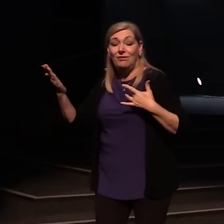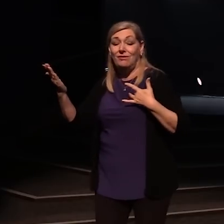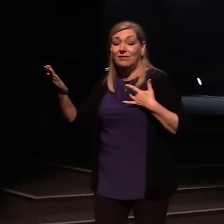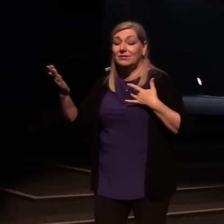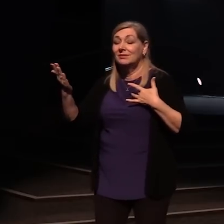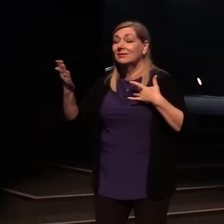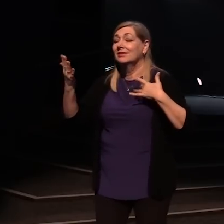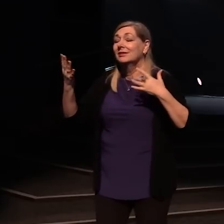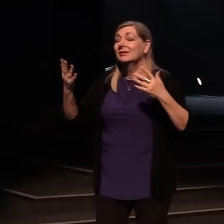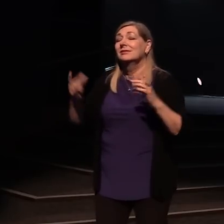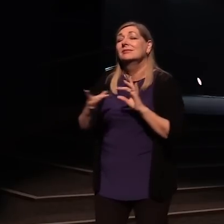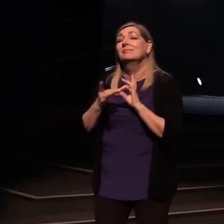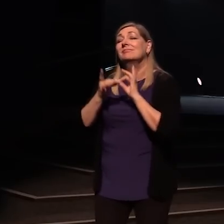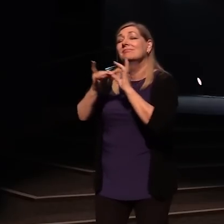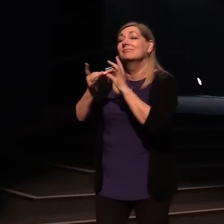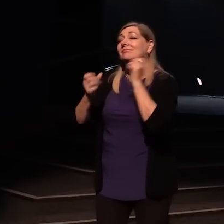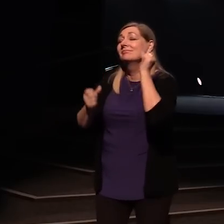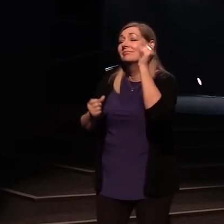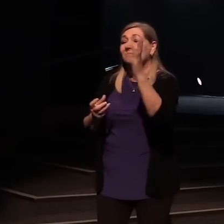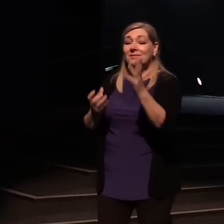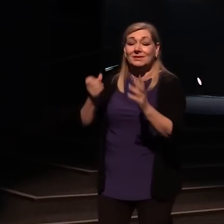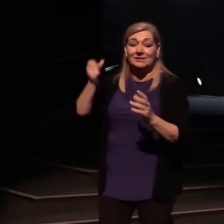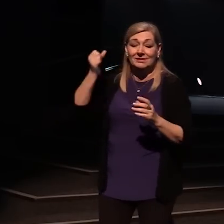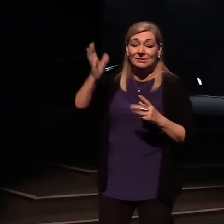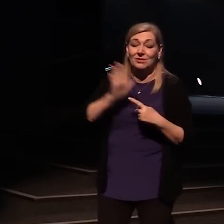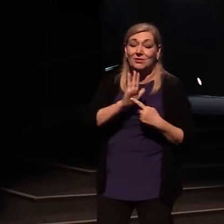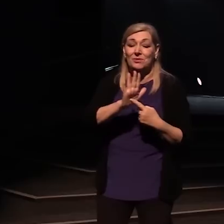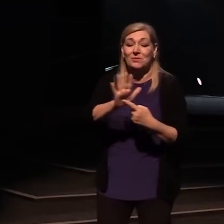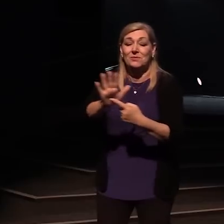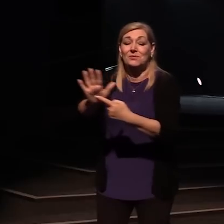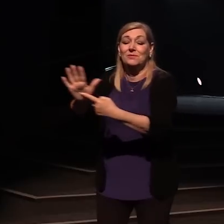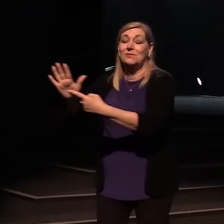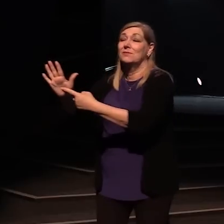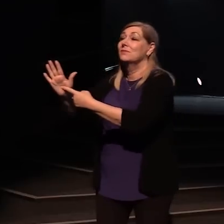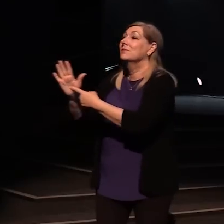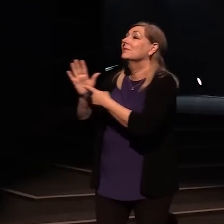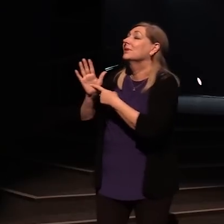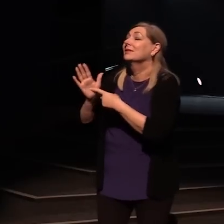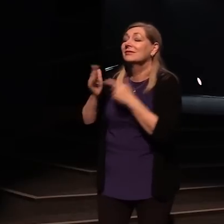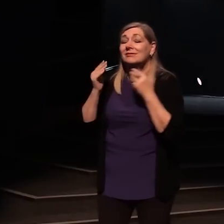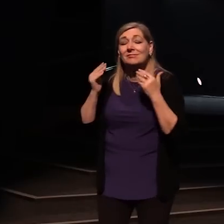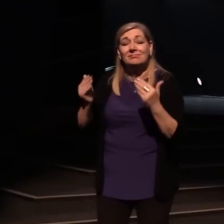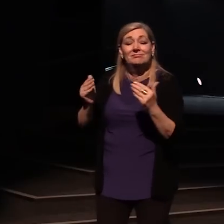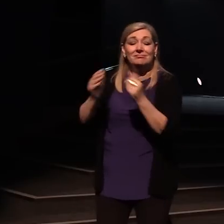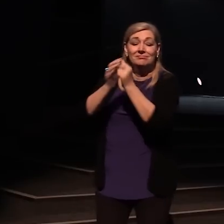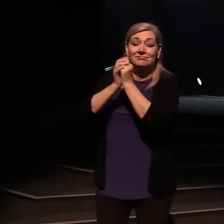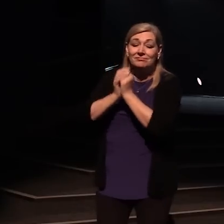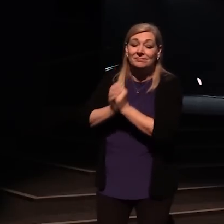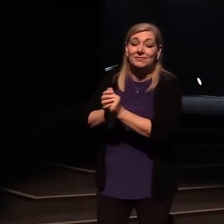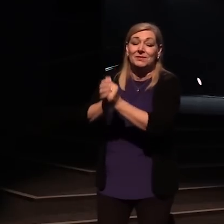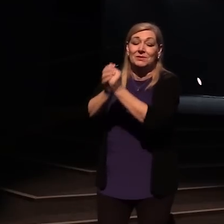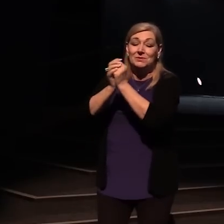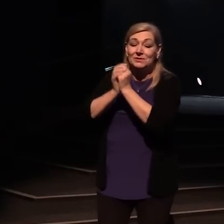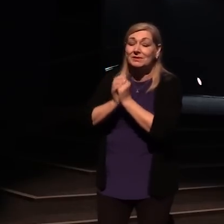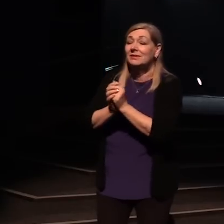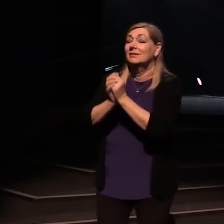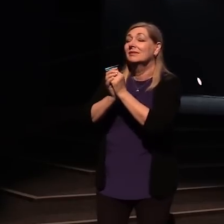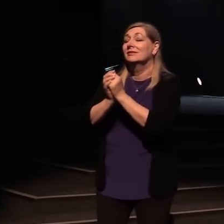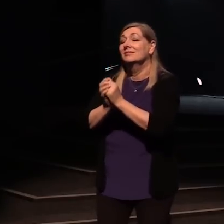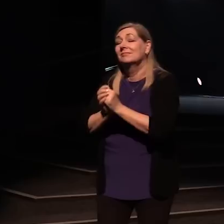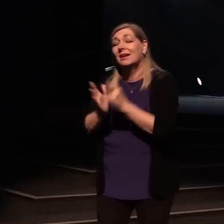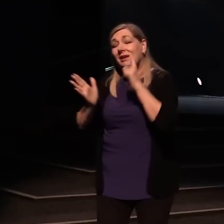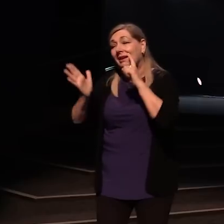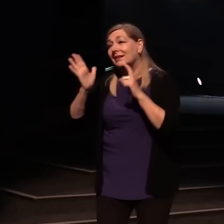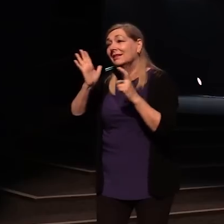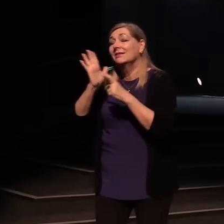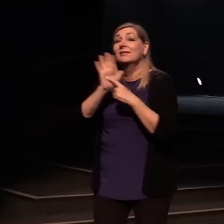heart, lose the song inside. Oh, let us rejoice, and let